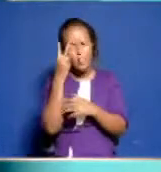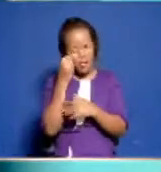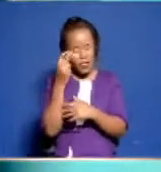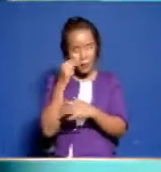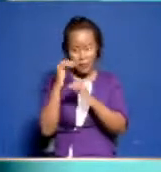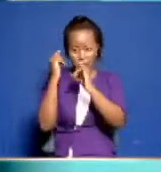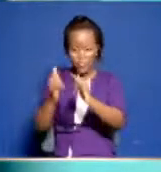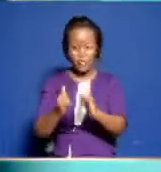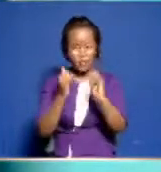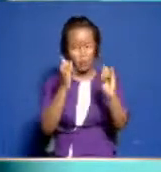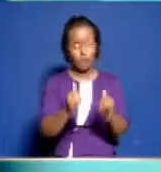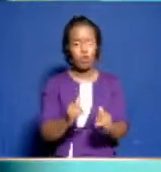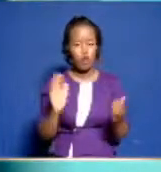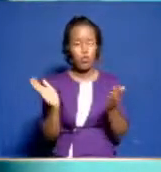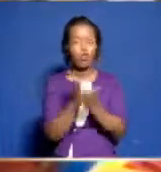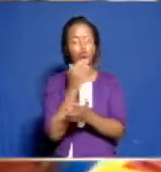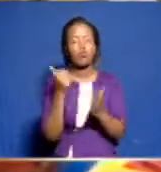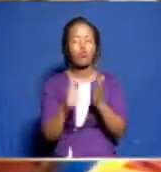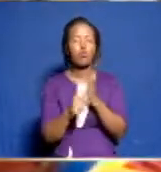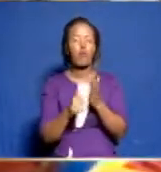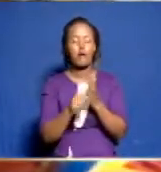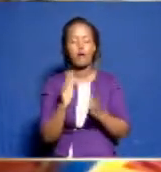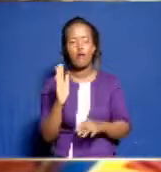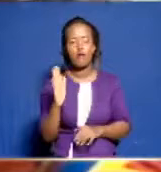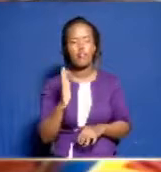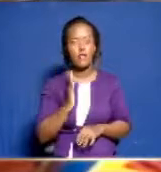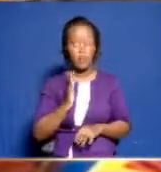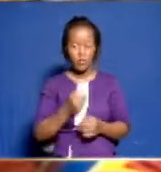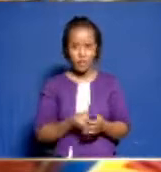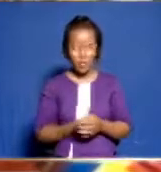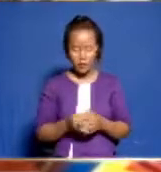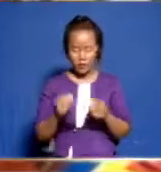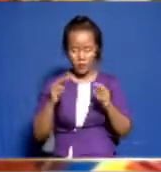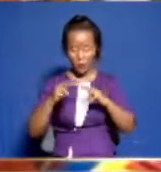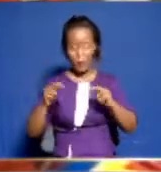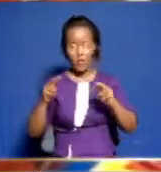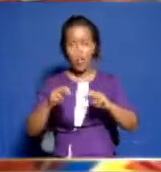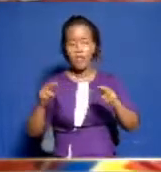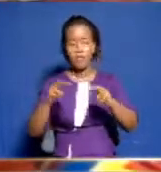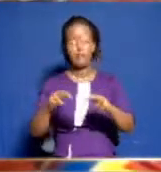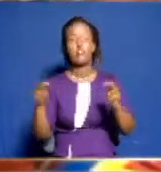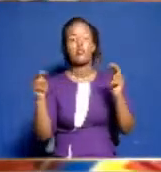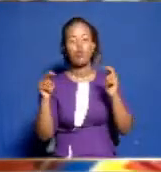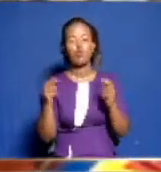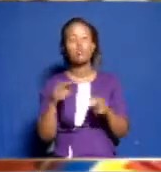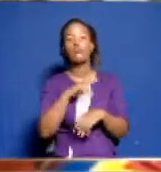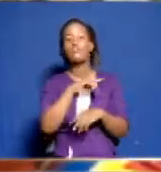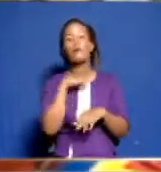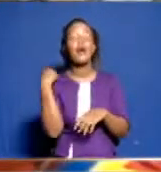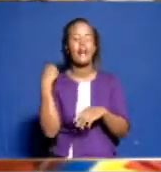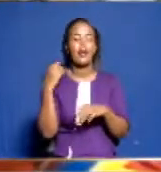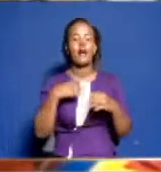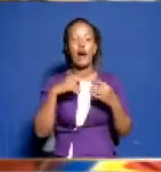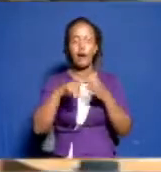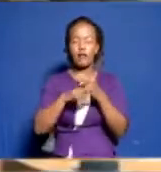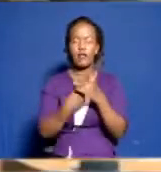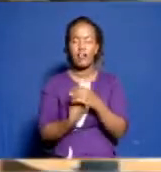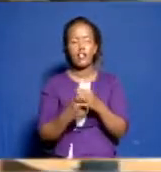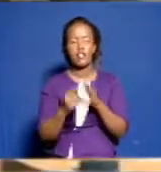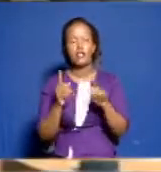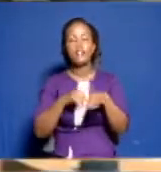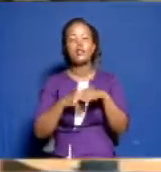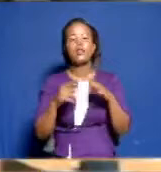cases of insecurity in the area. Investigations into the murder has begun with the